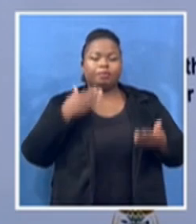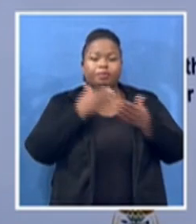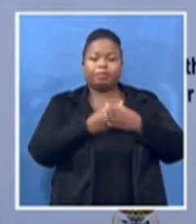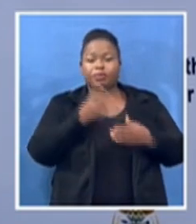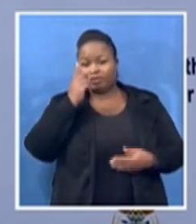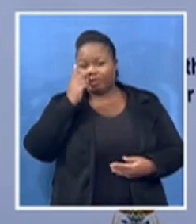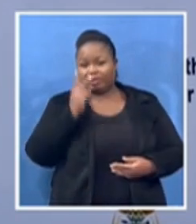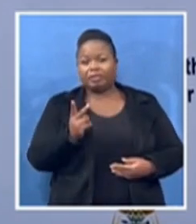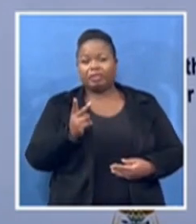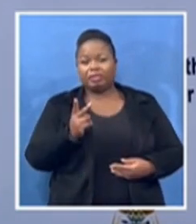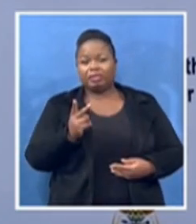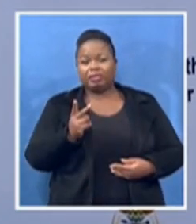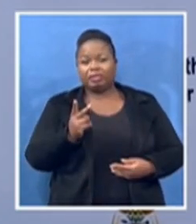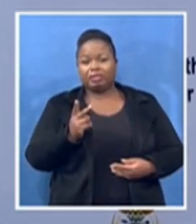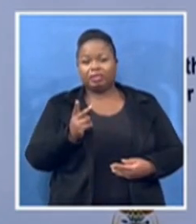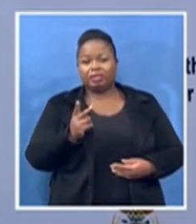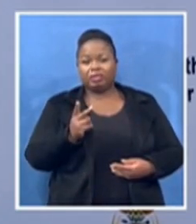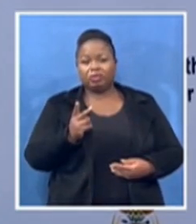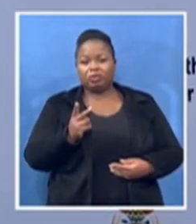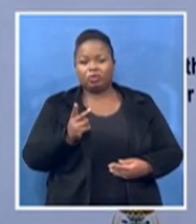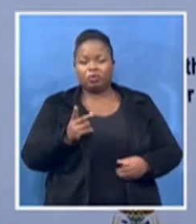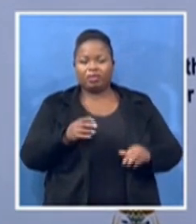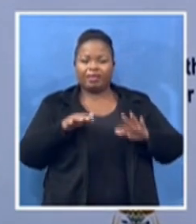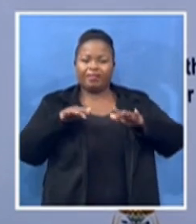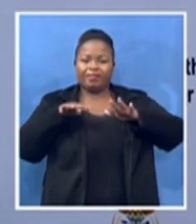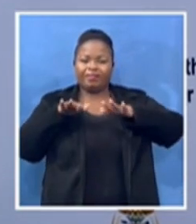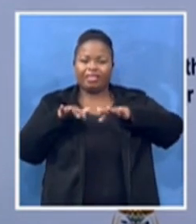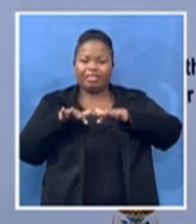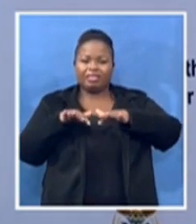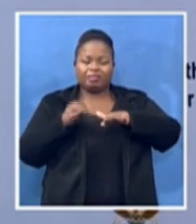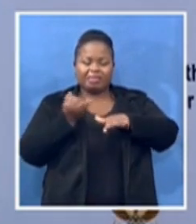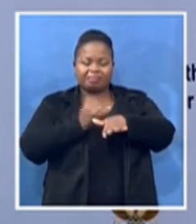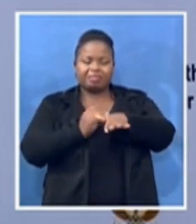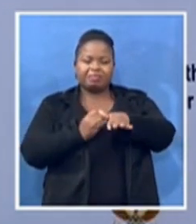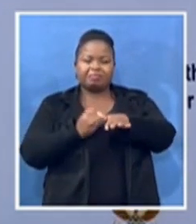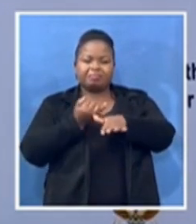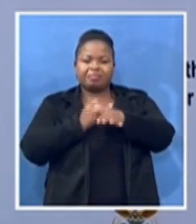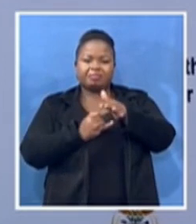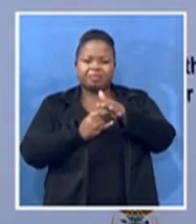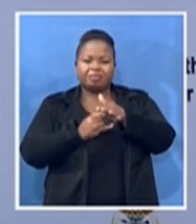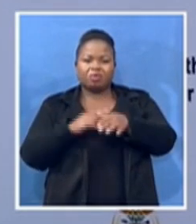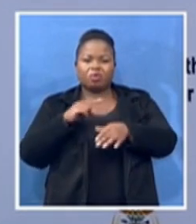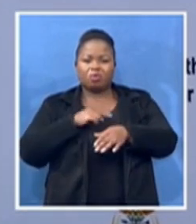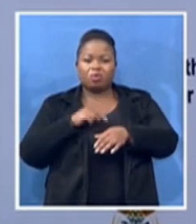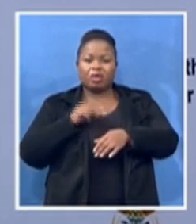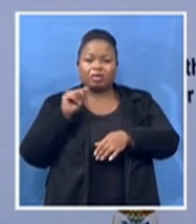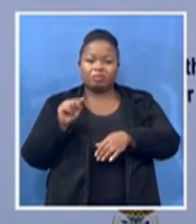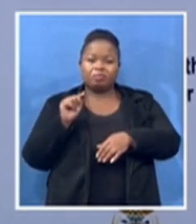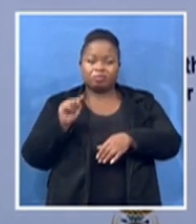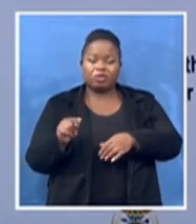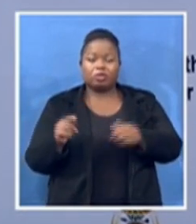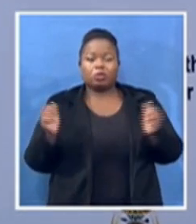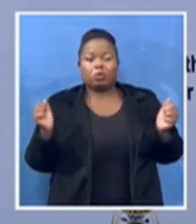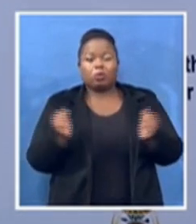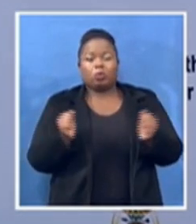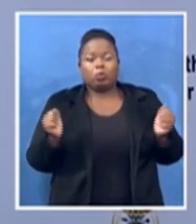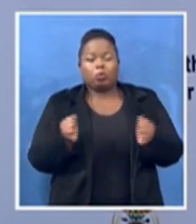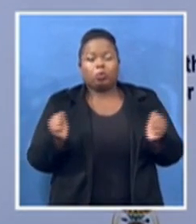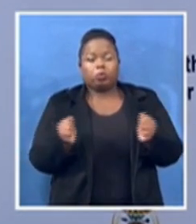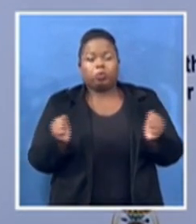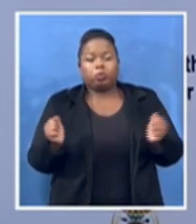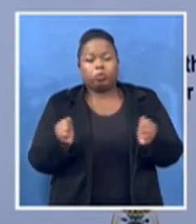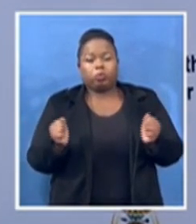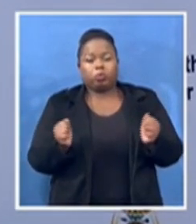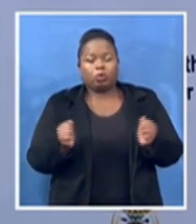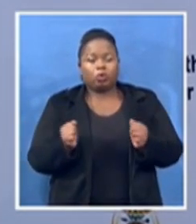feet of women in the coldest of weather in this country of provinces in